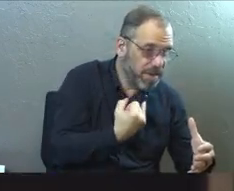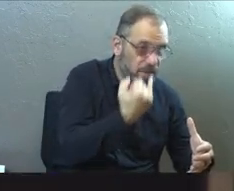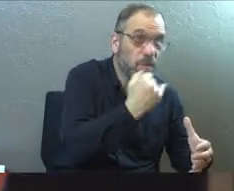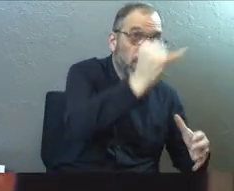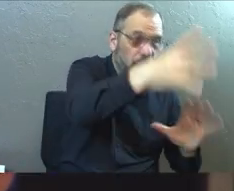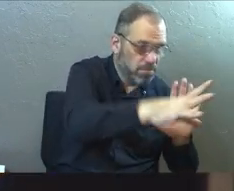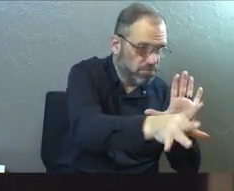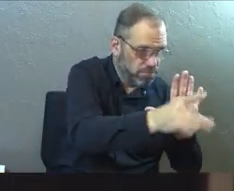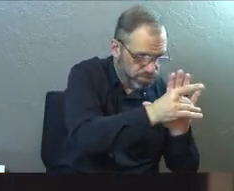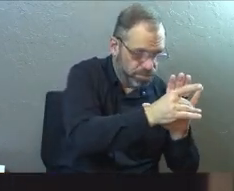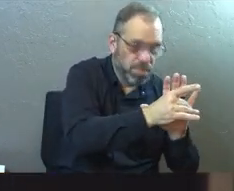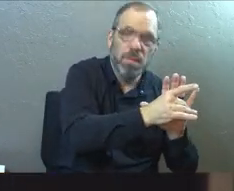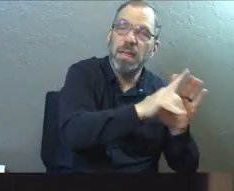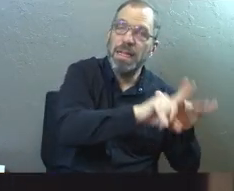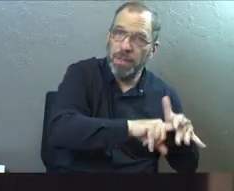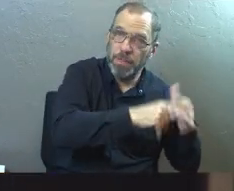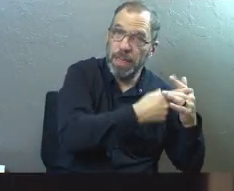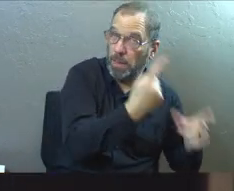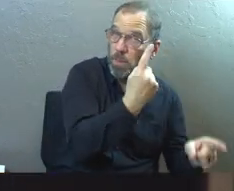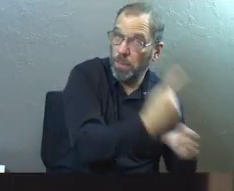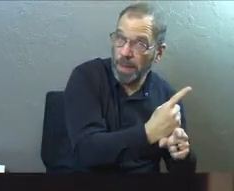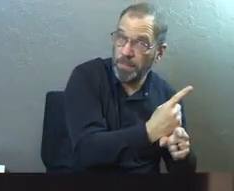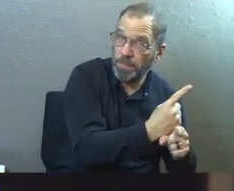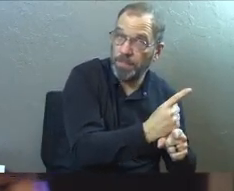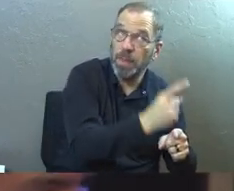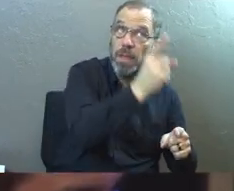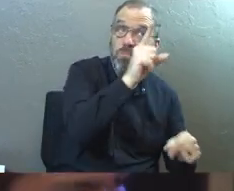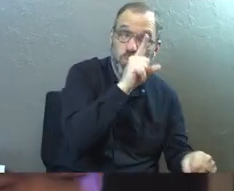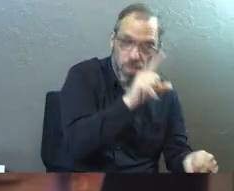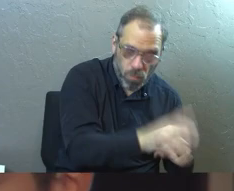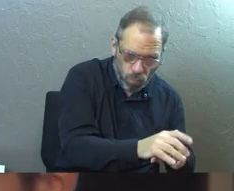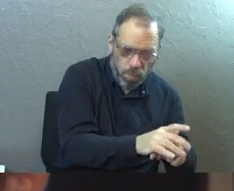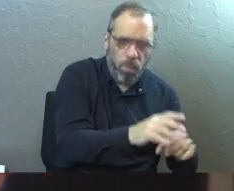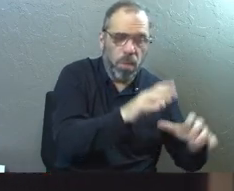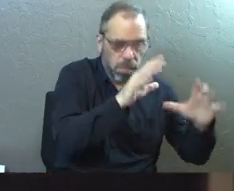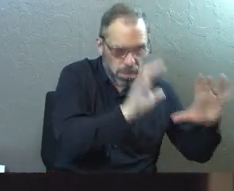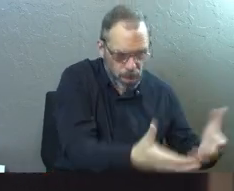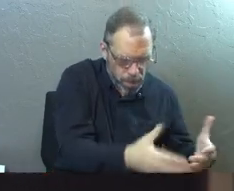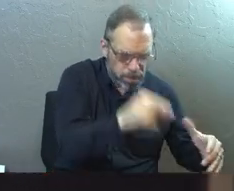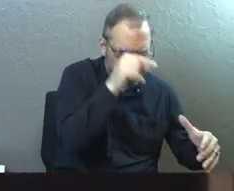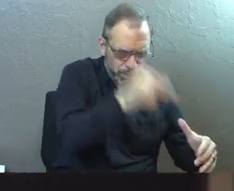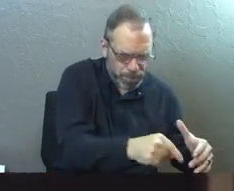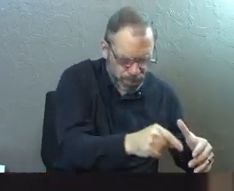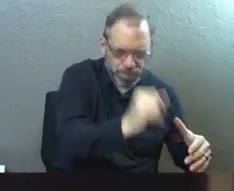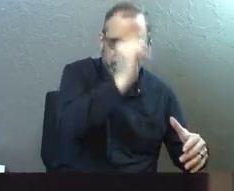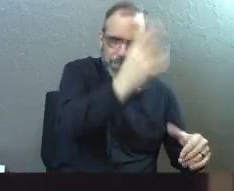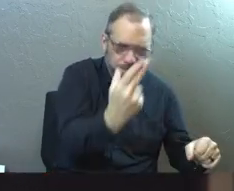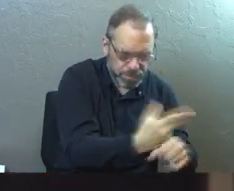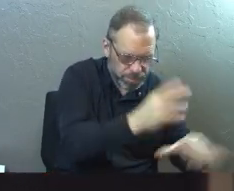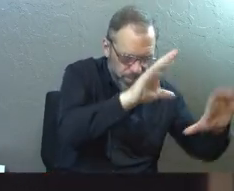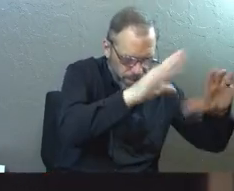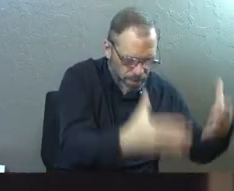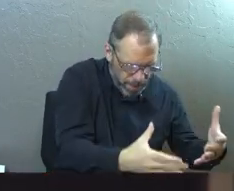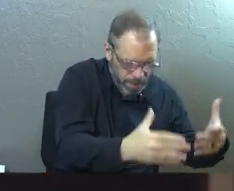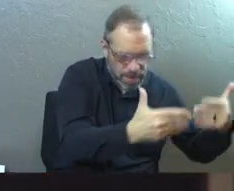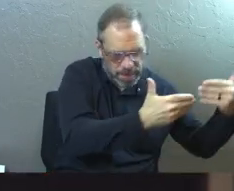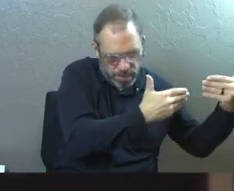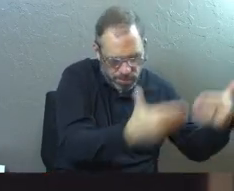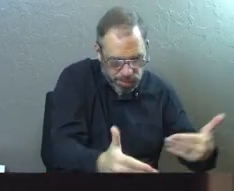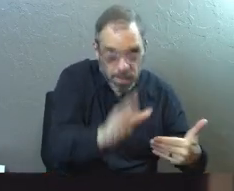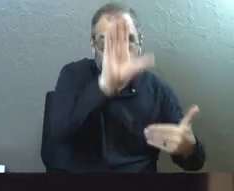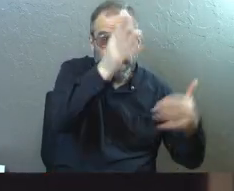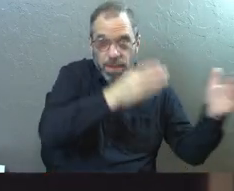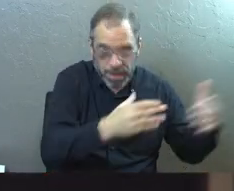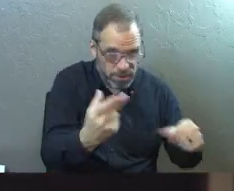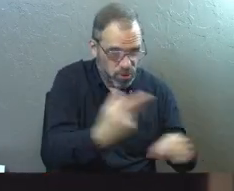chosen and set apart by God in the very beginning, right? Through God's promise and his covenant with them, they were going to be used by God to move forward his